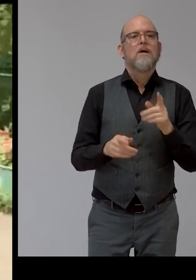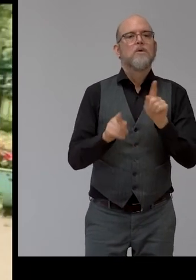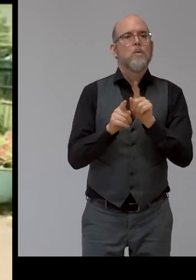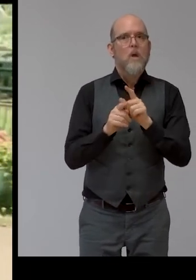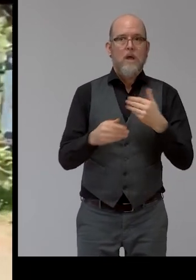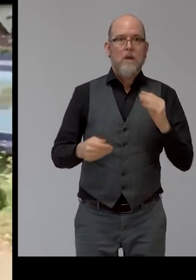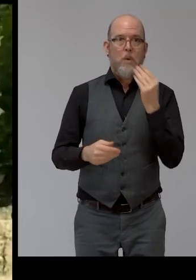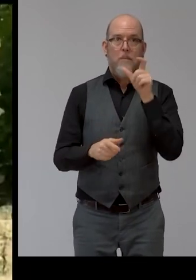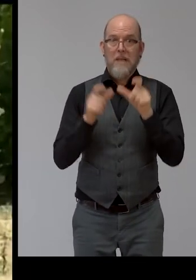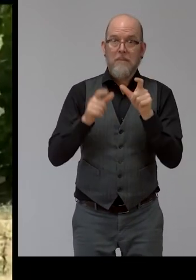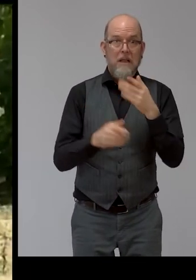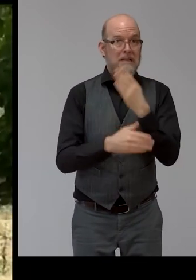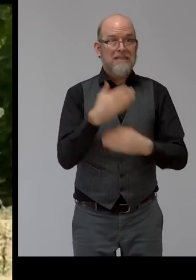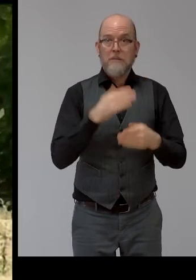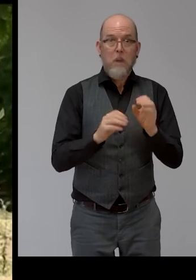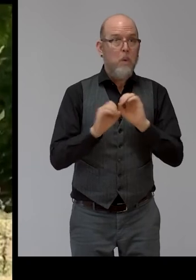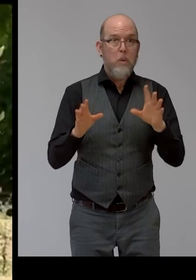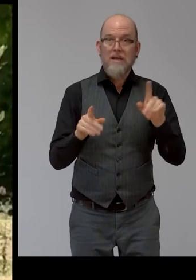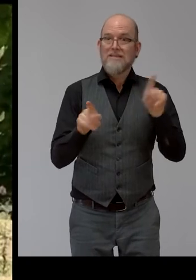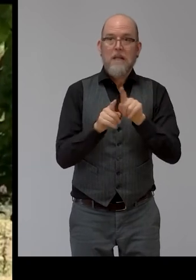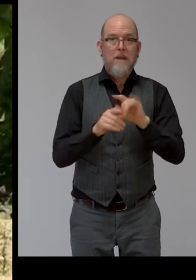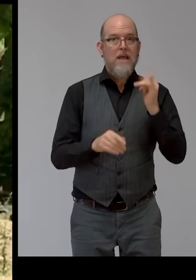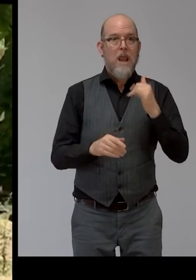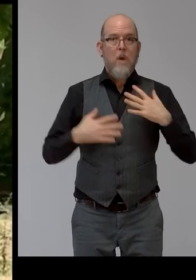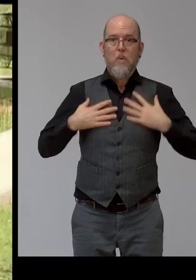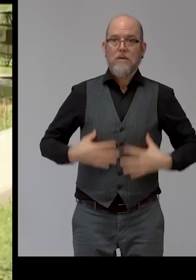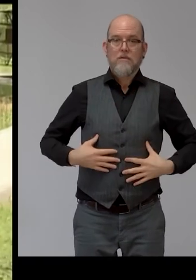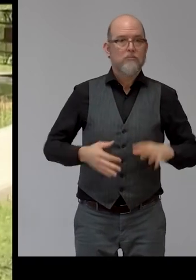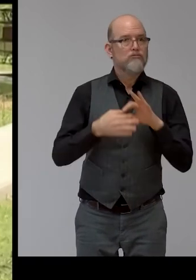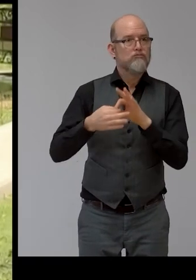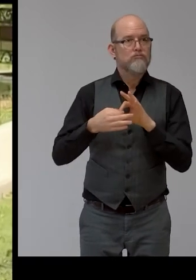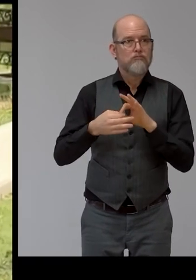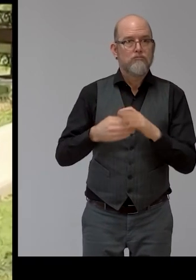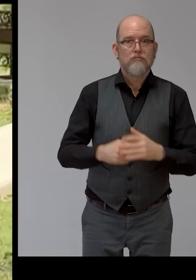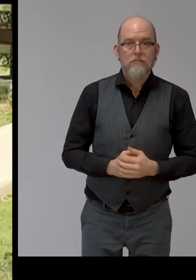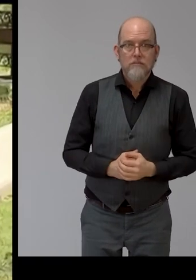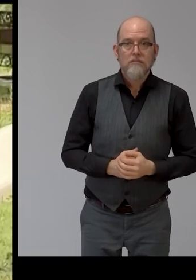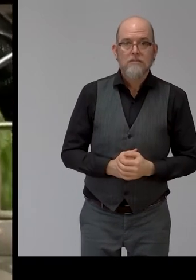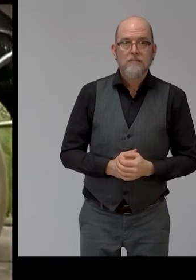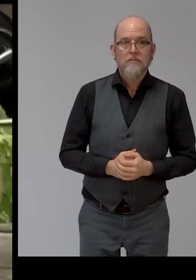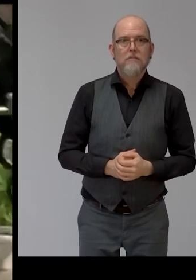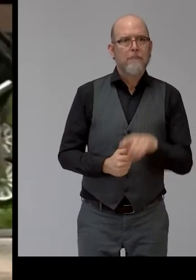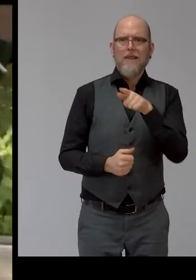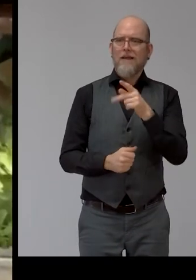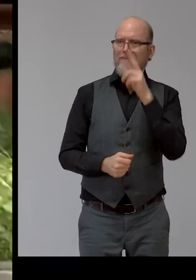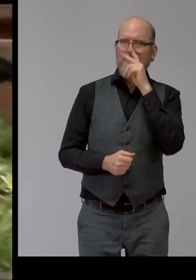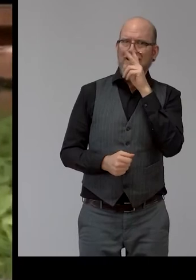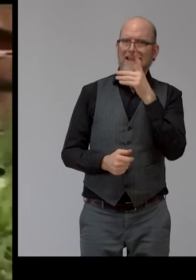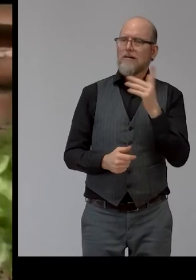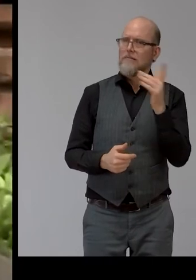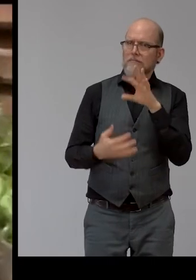who are also wearing the same color t-shirts. They seem to have fun by doing the training.